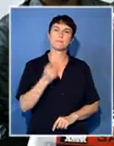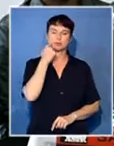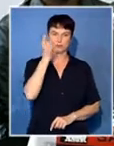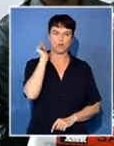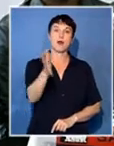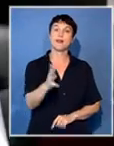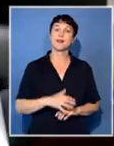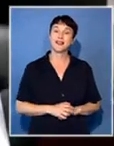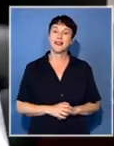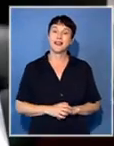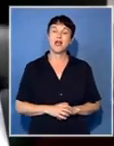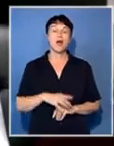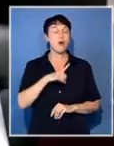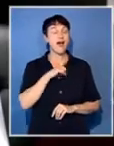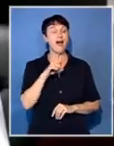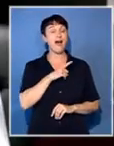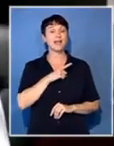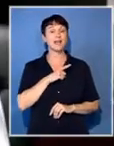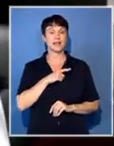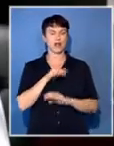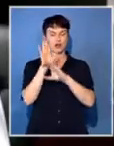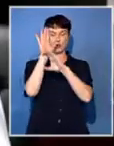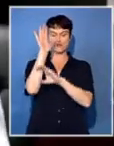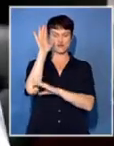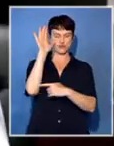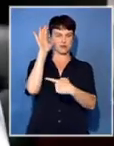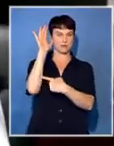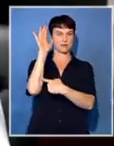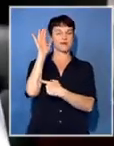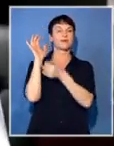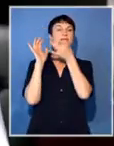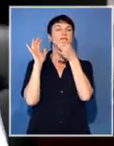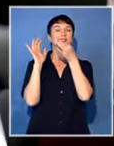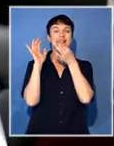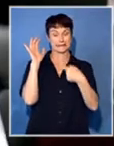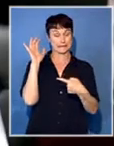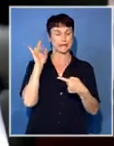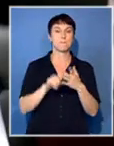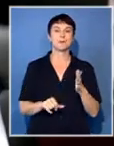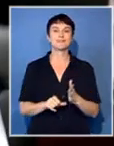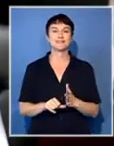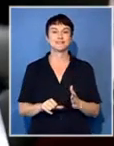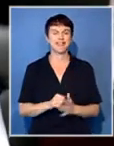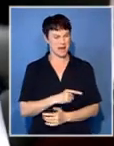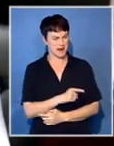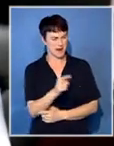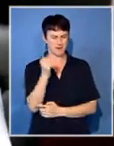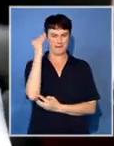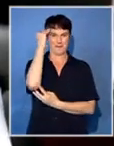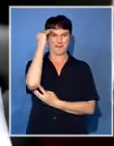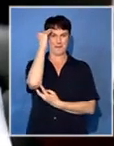is within the Constitution and the structures of the Federation they know that what we are not going to do